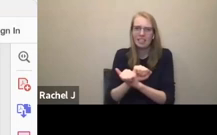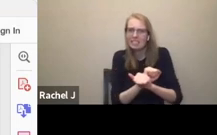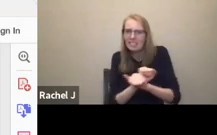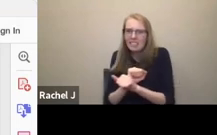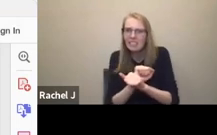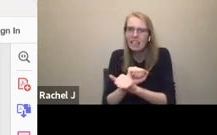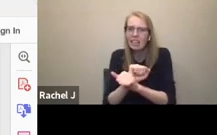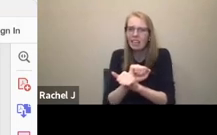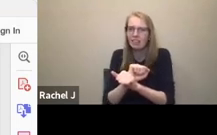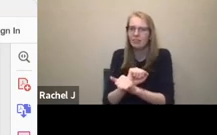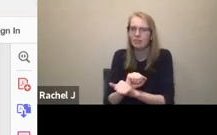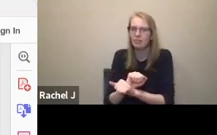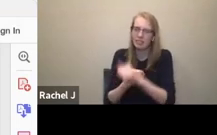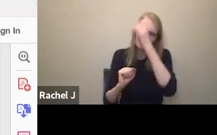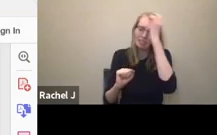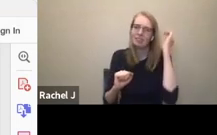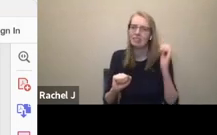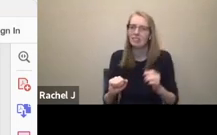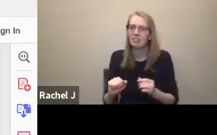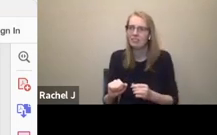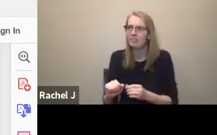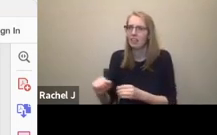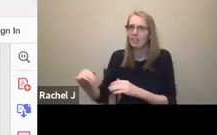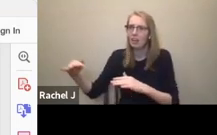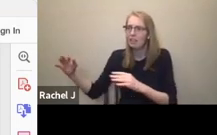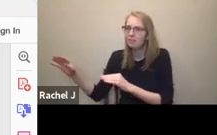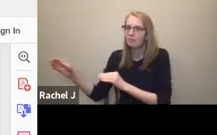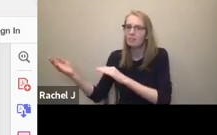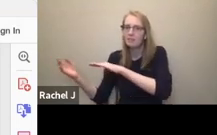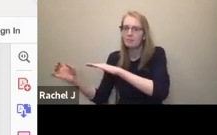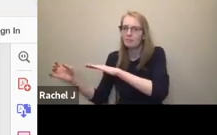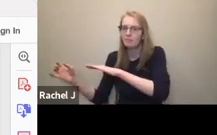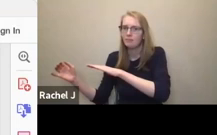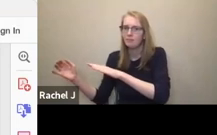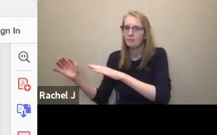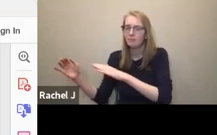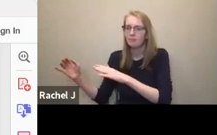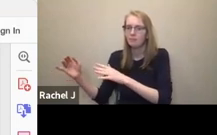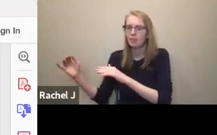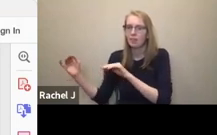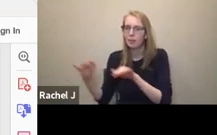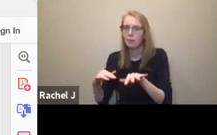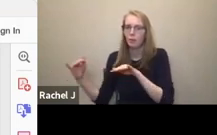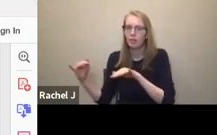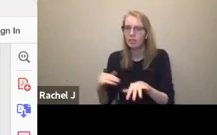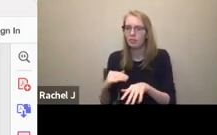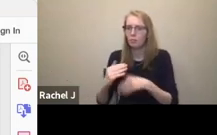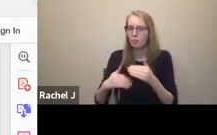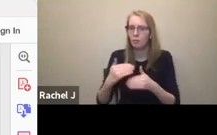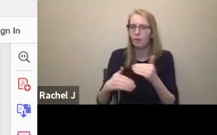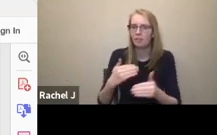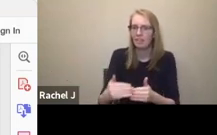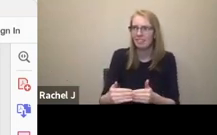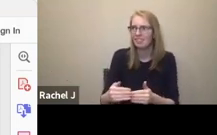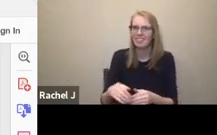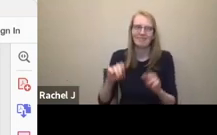immigration processes, from the Chinese head tax in Canada, for example, from contact and colonization. So